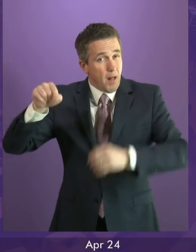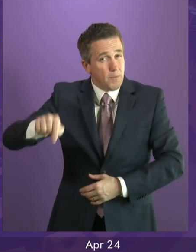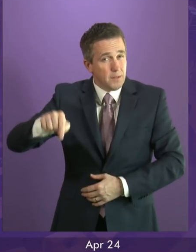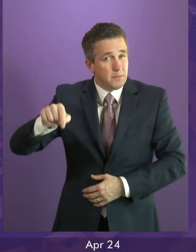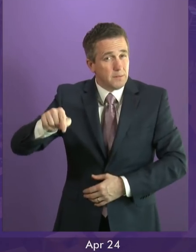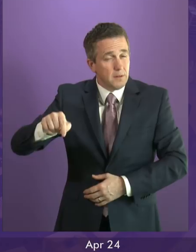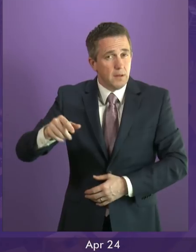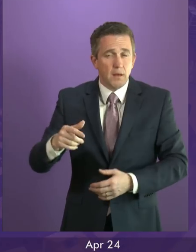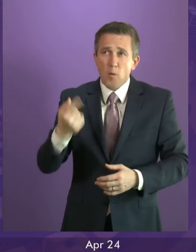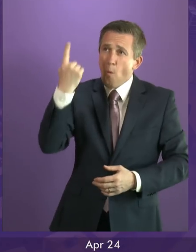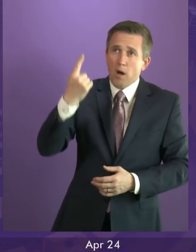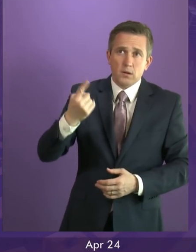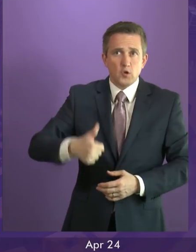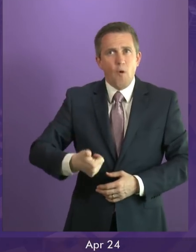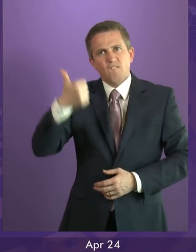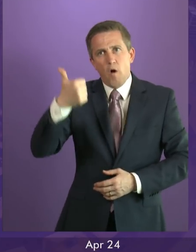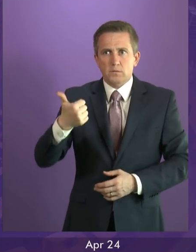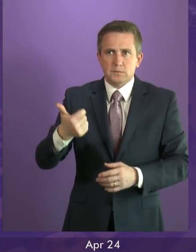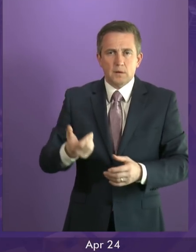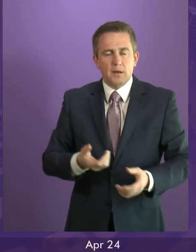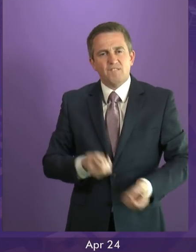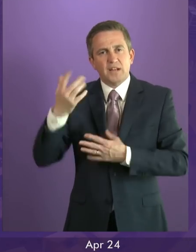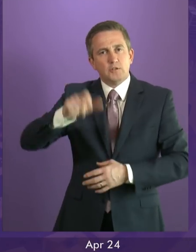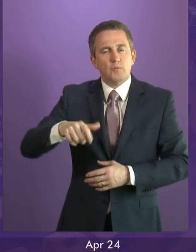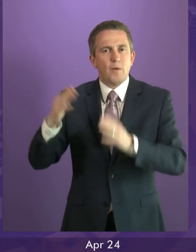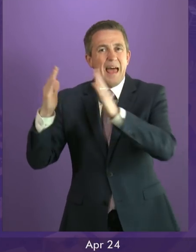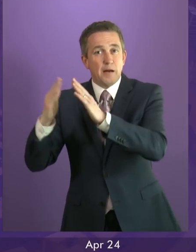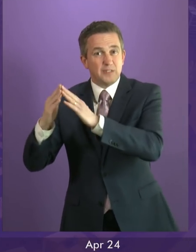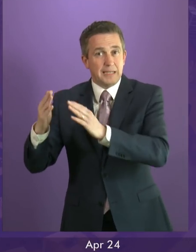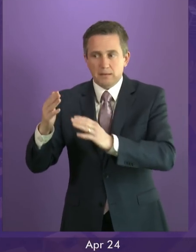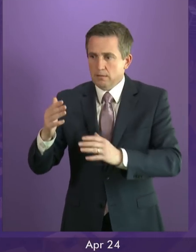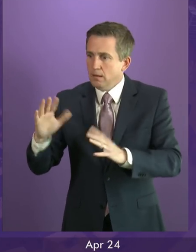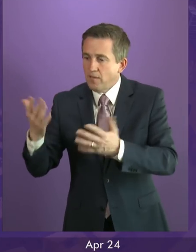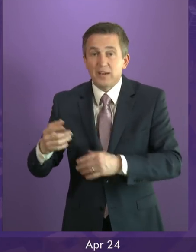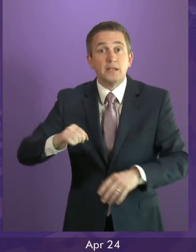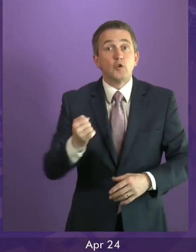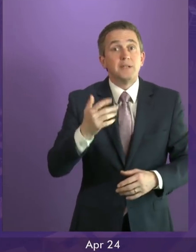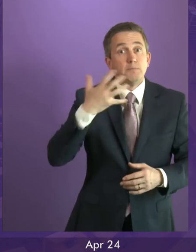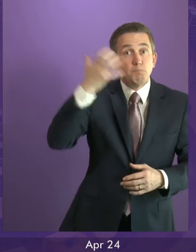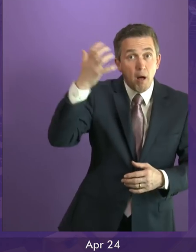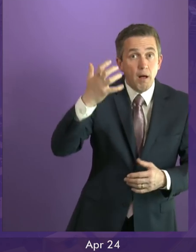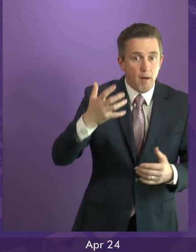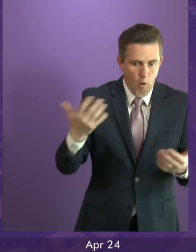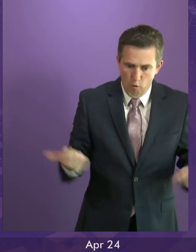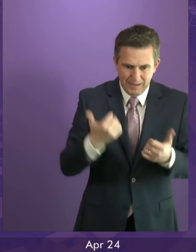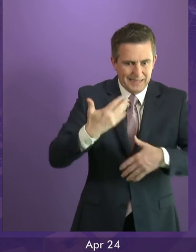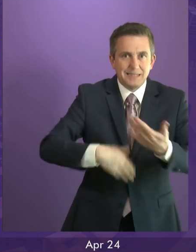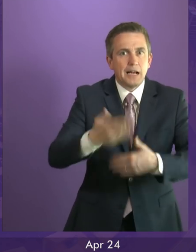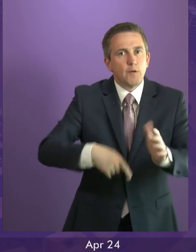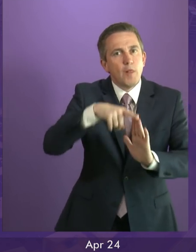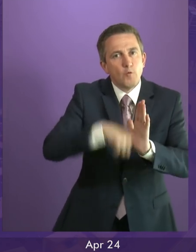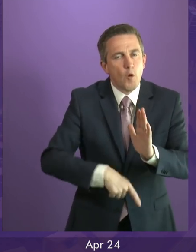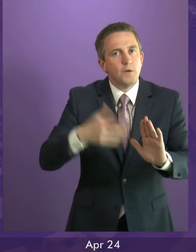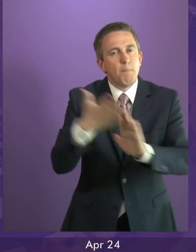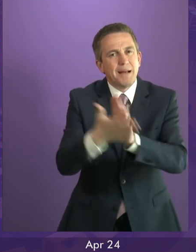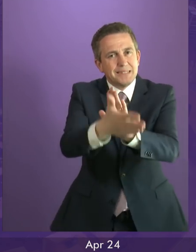no-fault evictions in housing, this Government has already implemented. We get on with the day job every single day and we will continue to